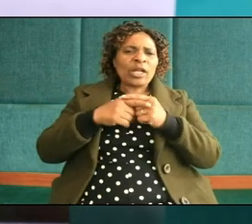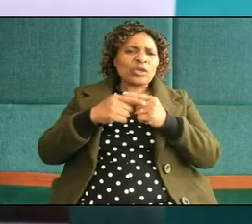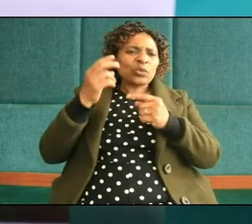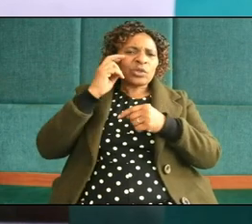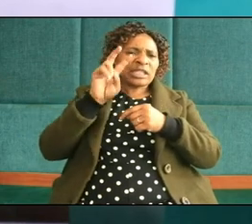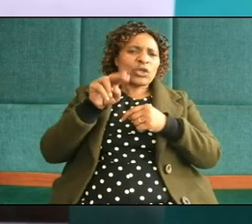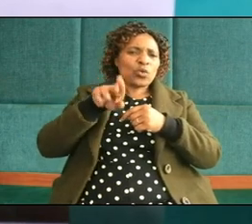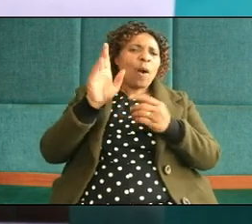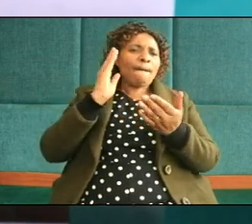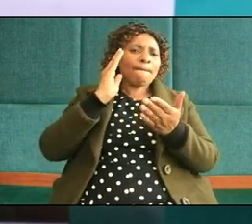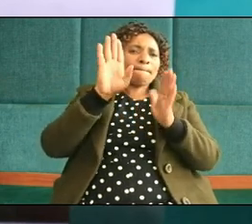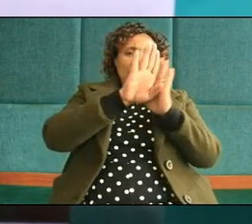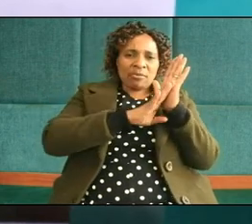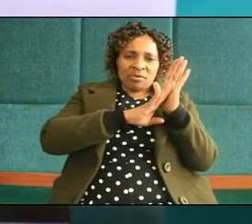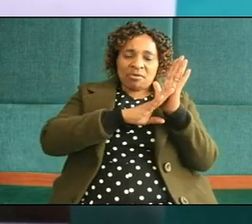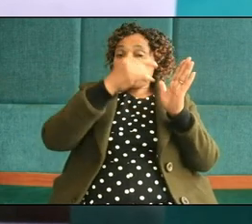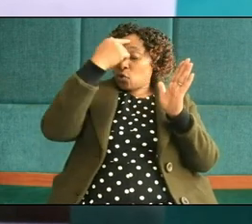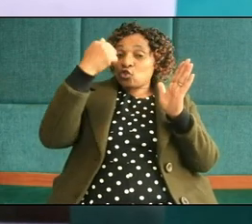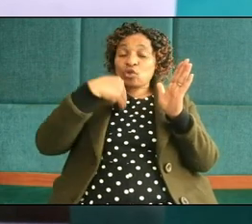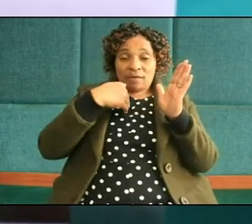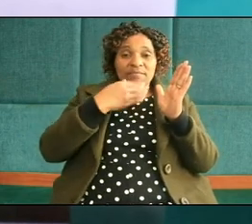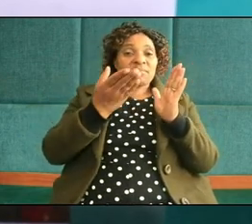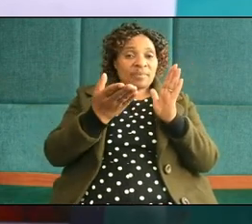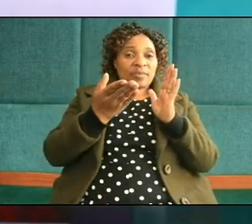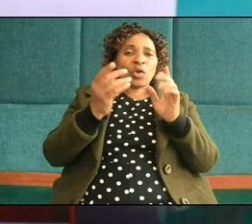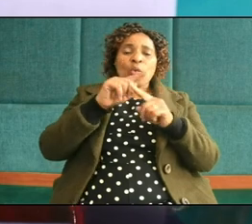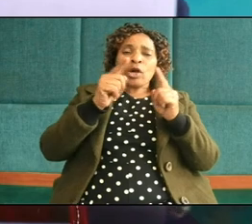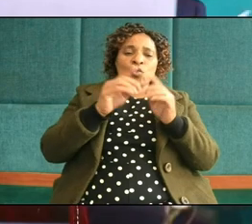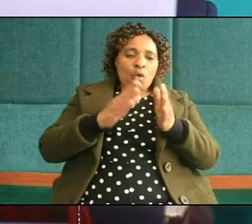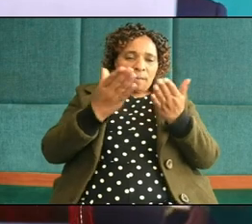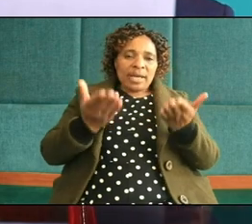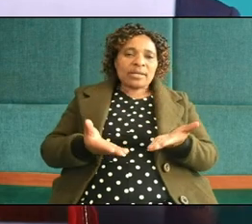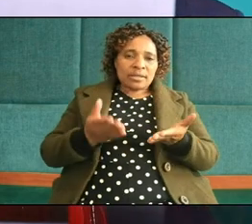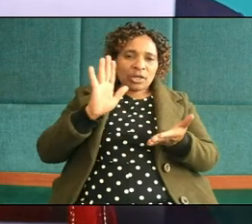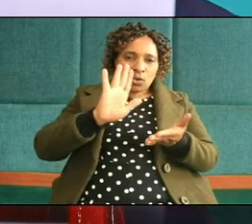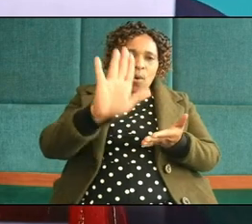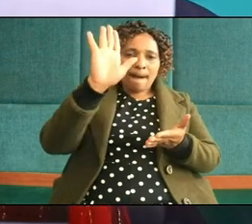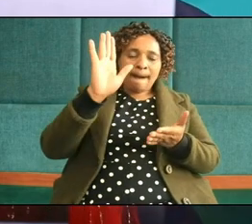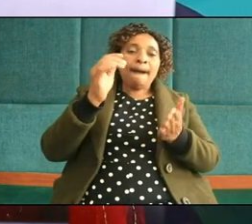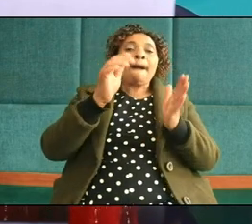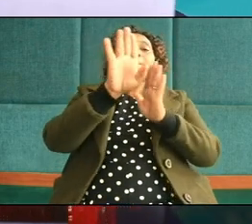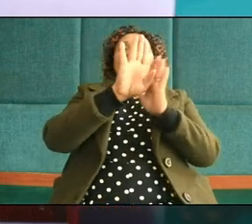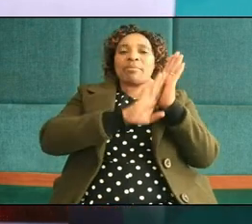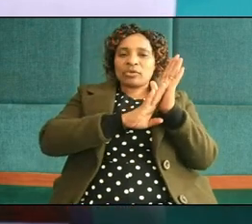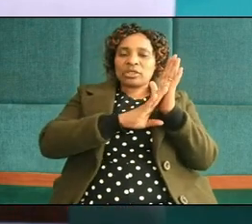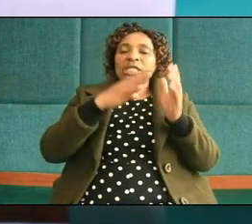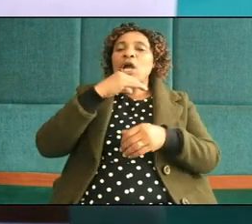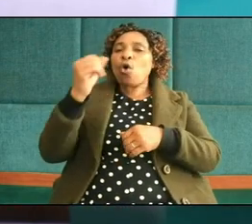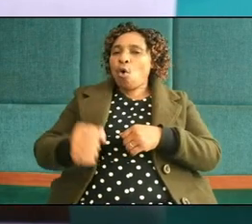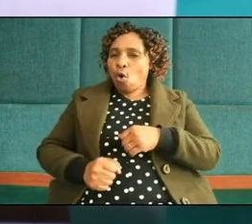your Bible because you have it when you open your Bibles all the Testament